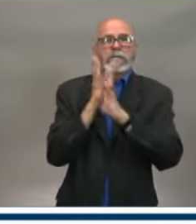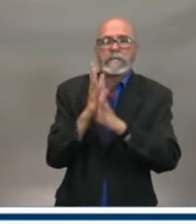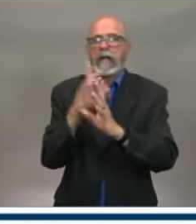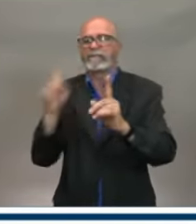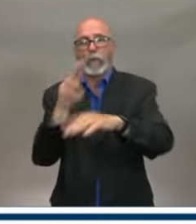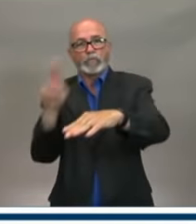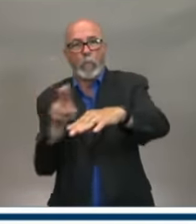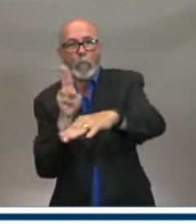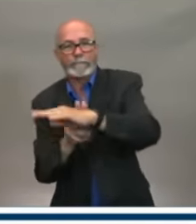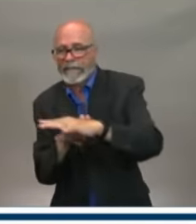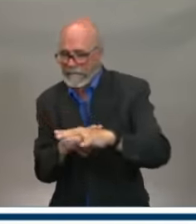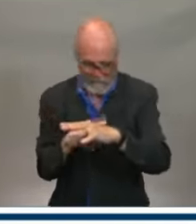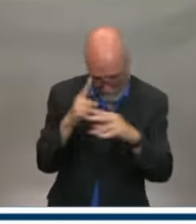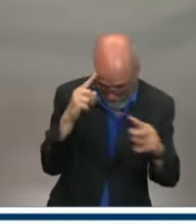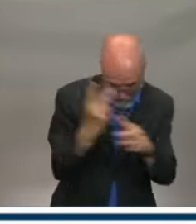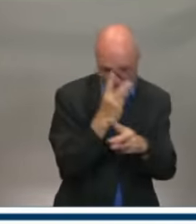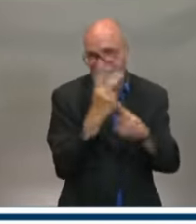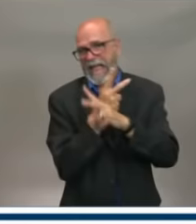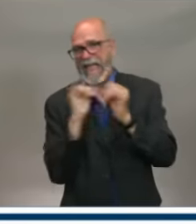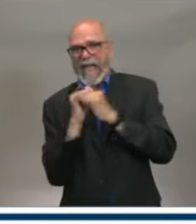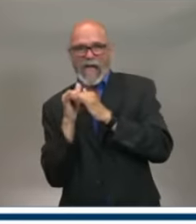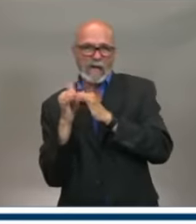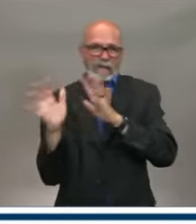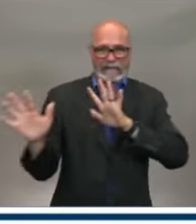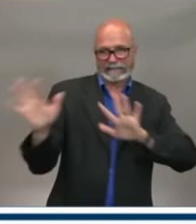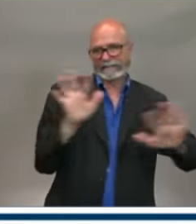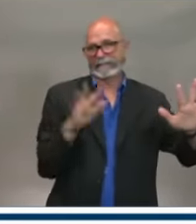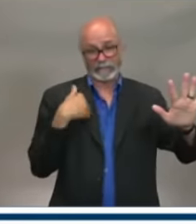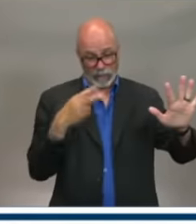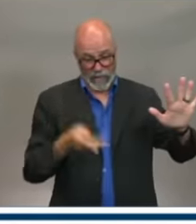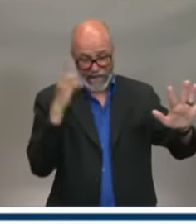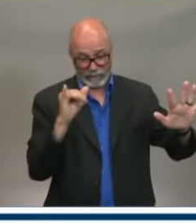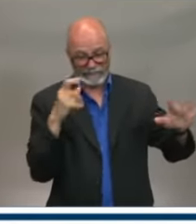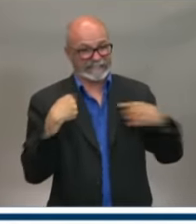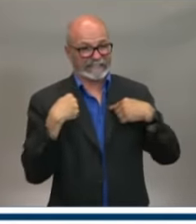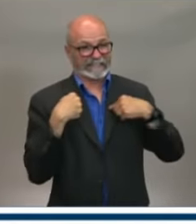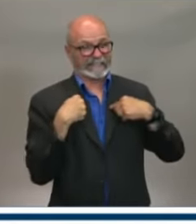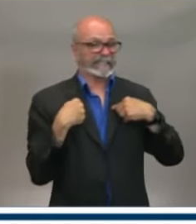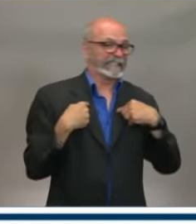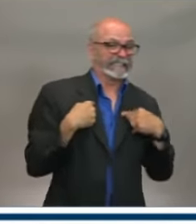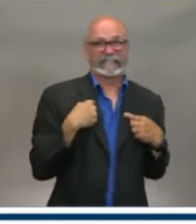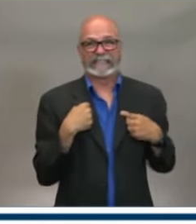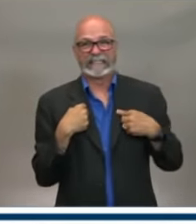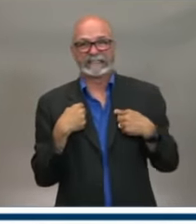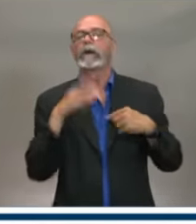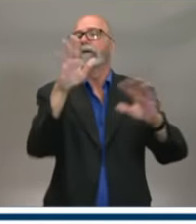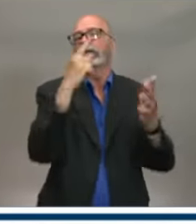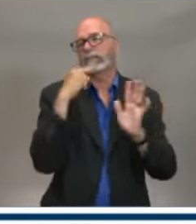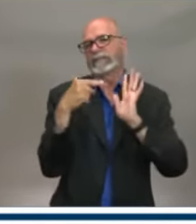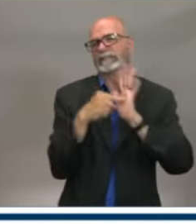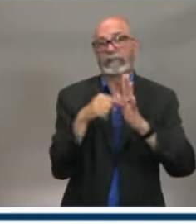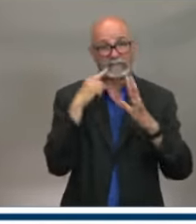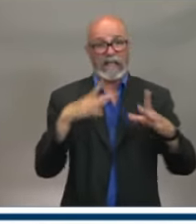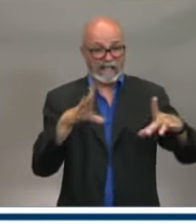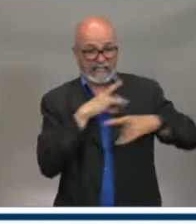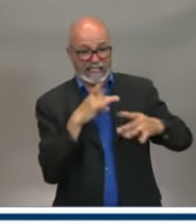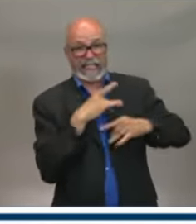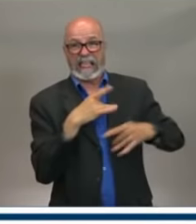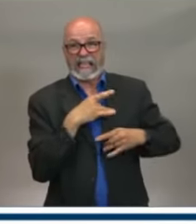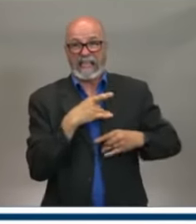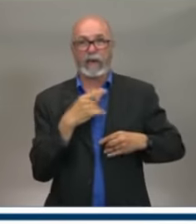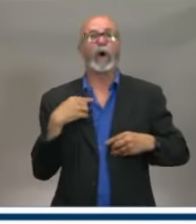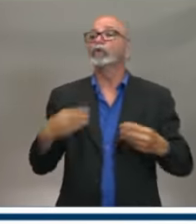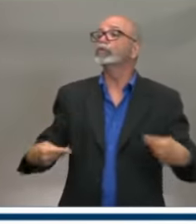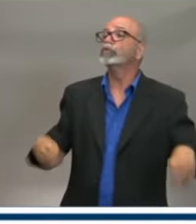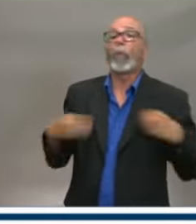people who are at higher risk aren't sort of on the front line in a retail outlet when they're exposed to lots of people. Maybe they have a different type of